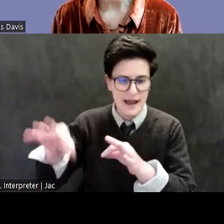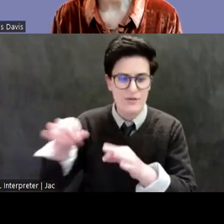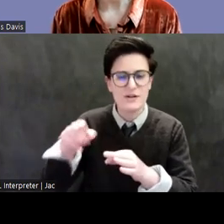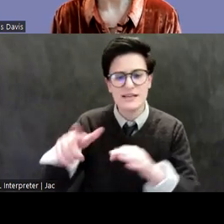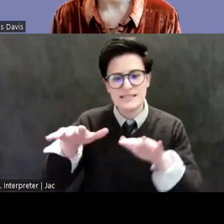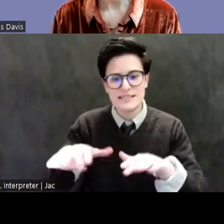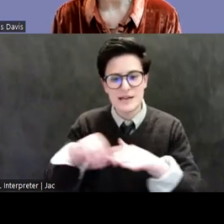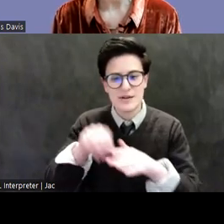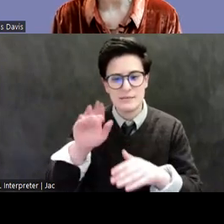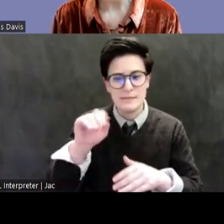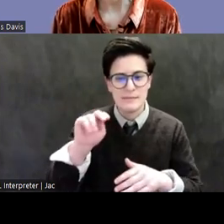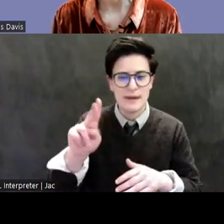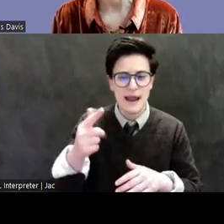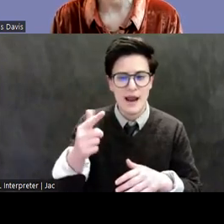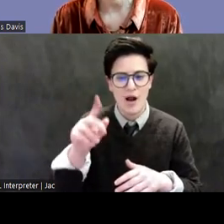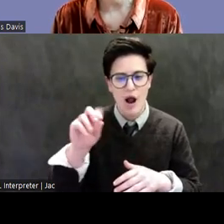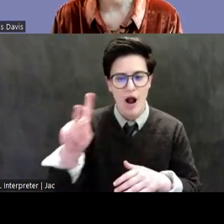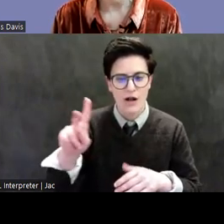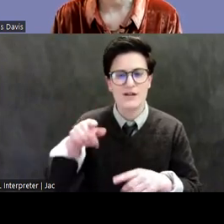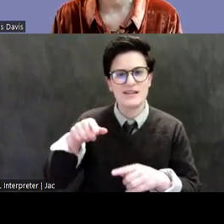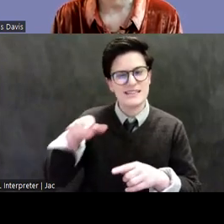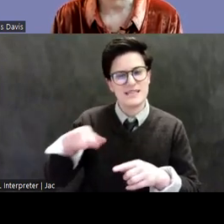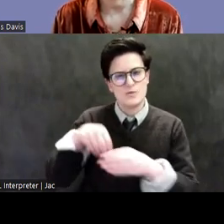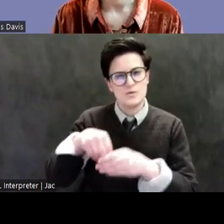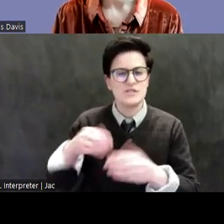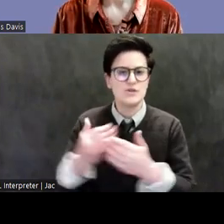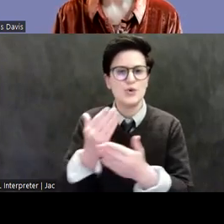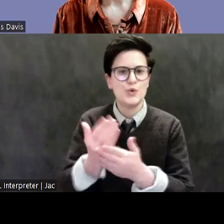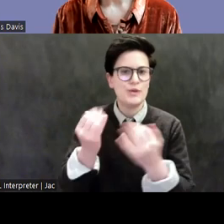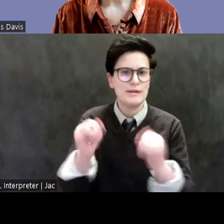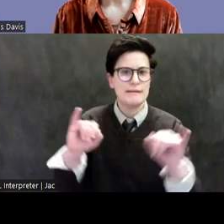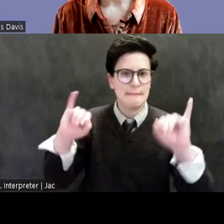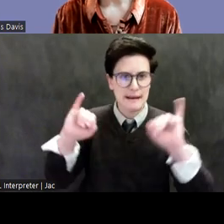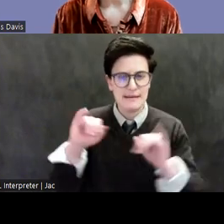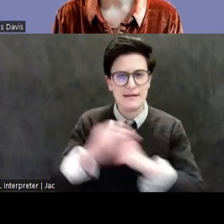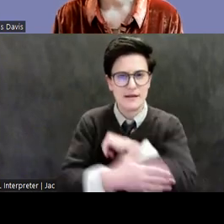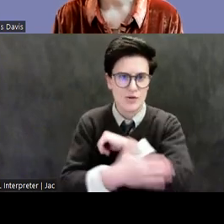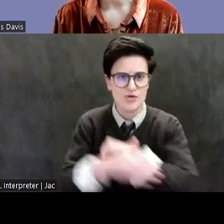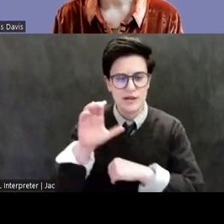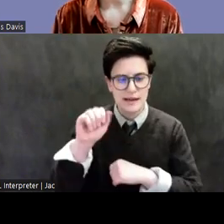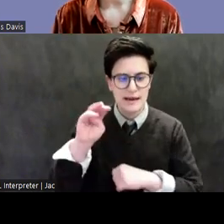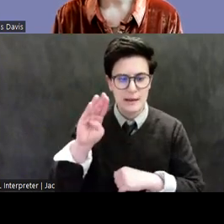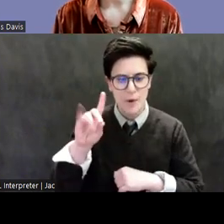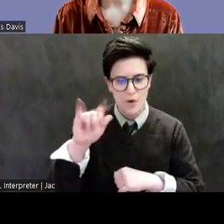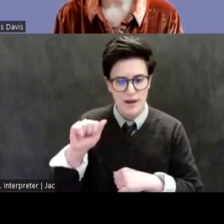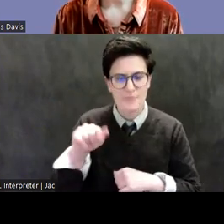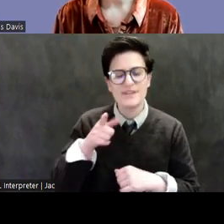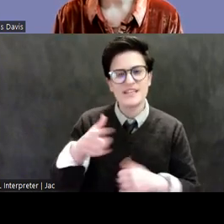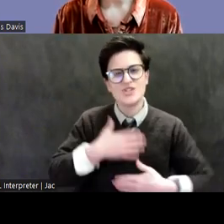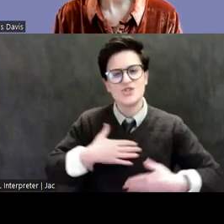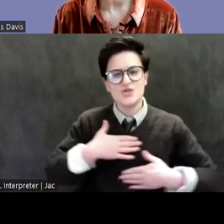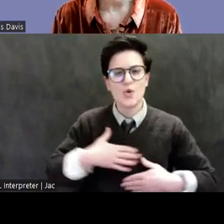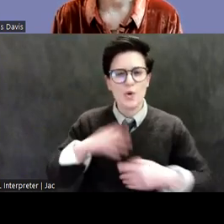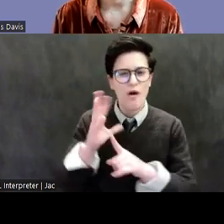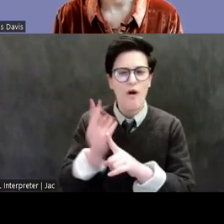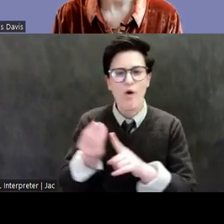Cambodia an oasis of peace in war-torn Indochina, enjoying a cultural renaissance that was marked by a renewed